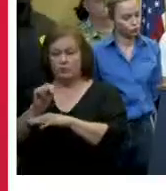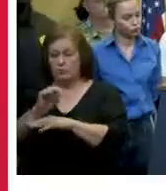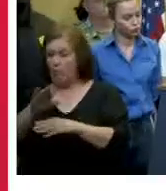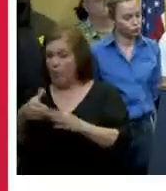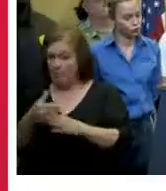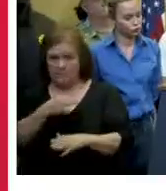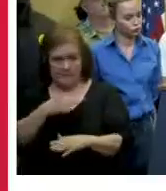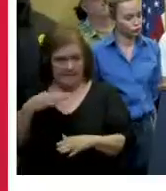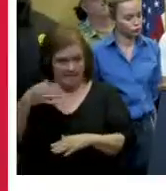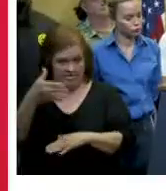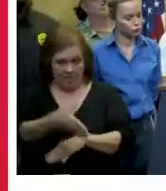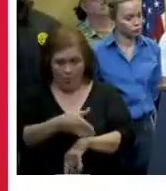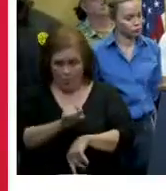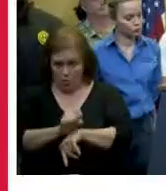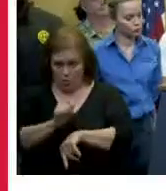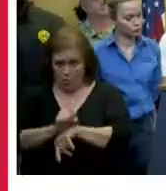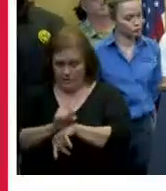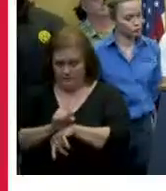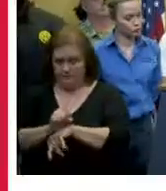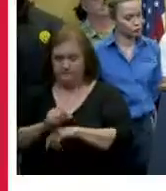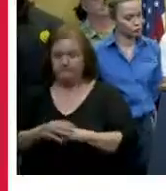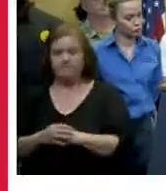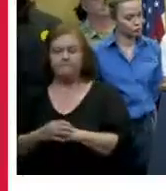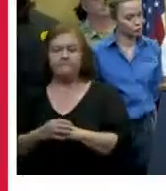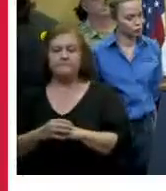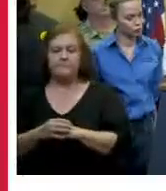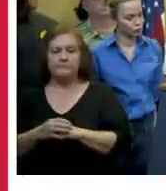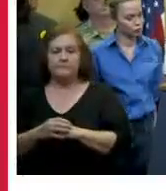because we think that's very very crucial